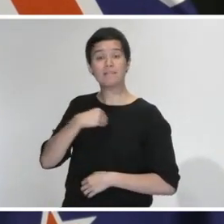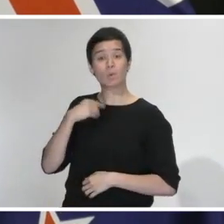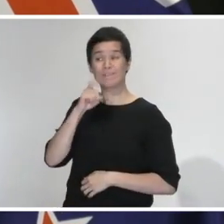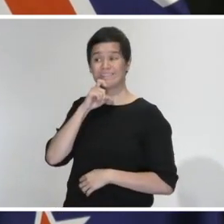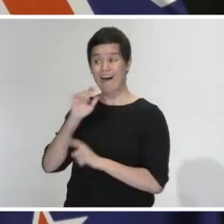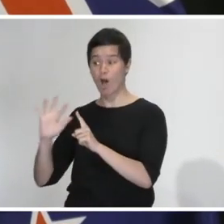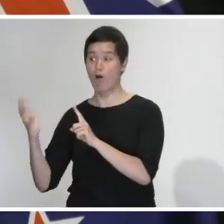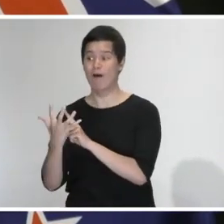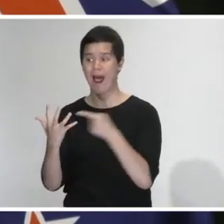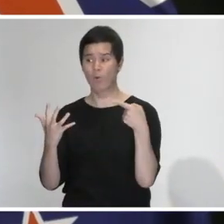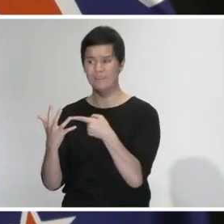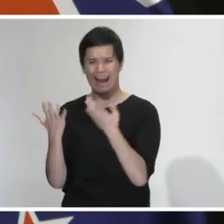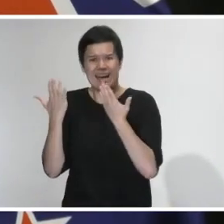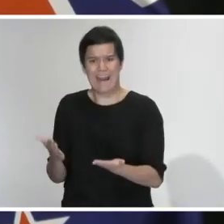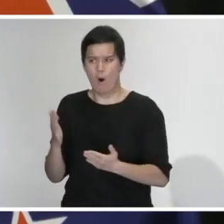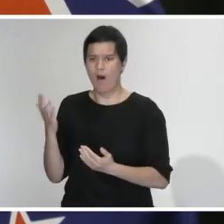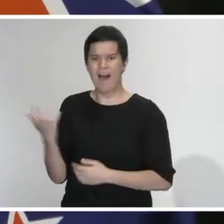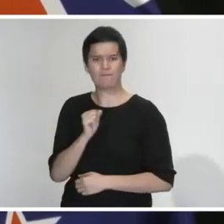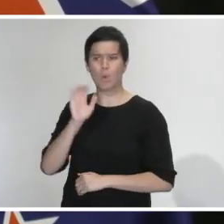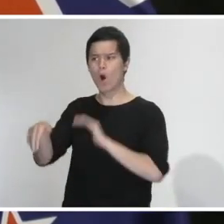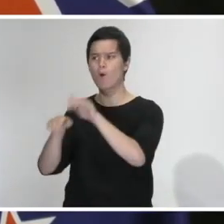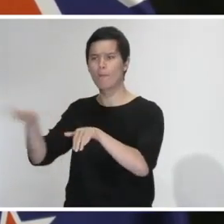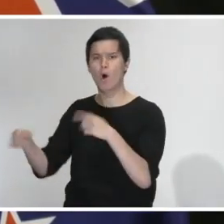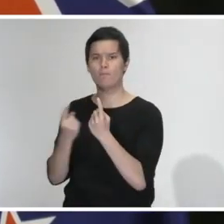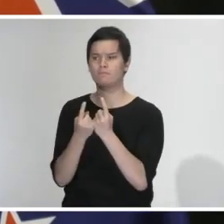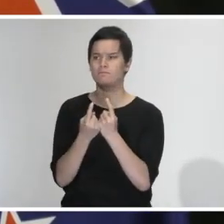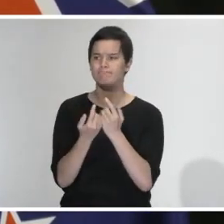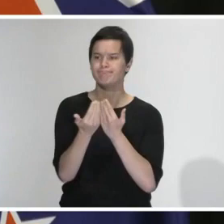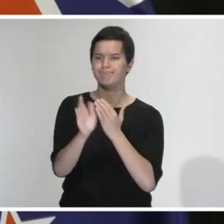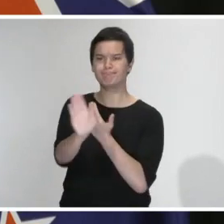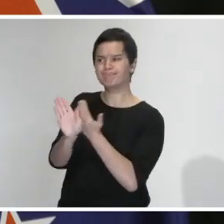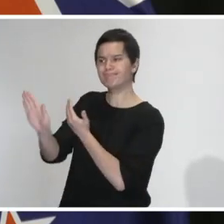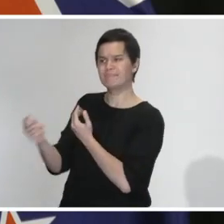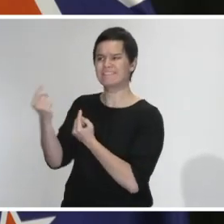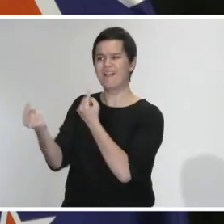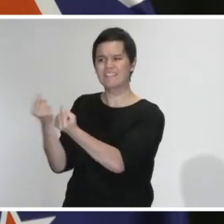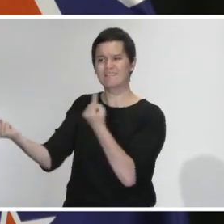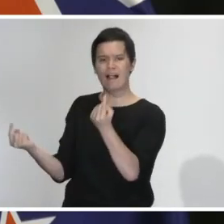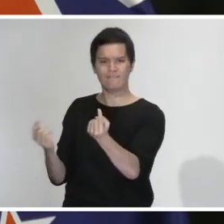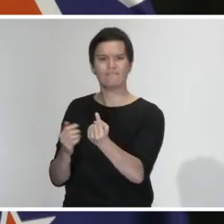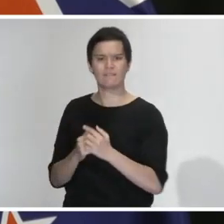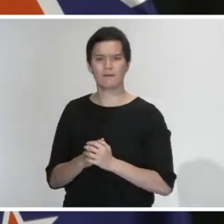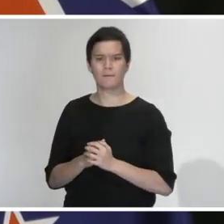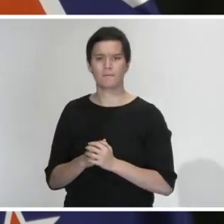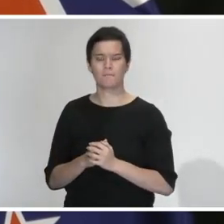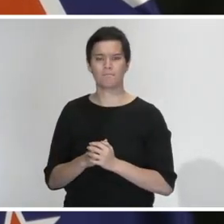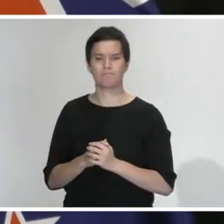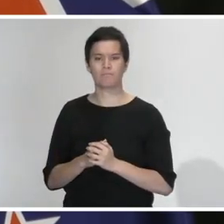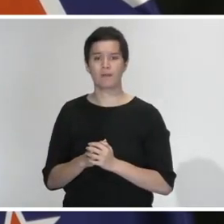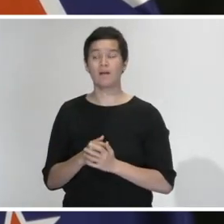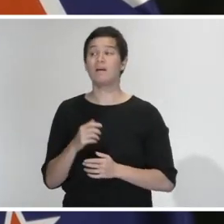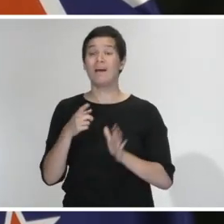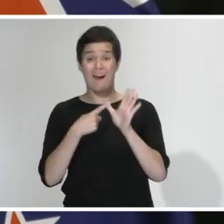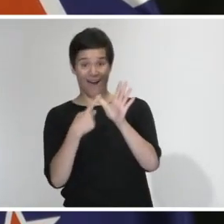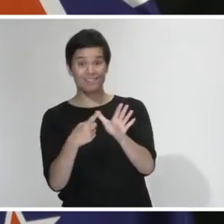should they face consequences? Yeah, I mean, on the issue of the individual who went into hospital, you know, from